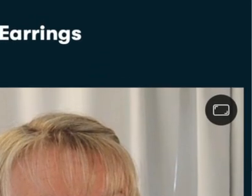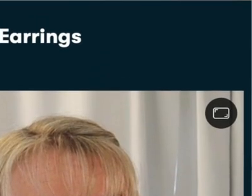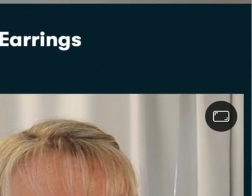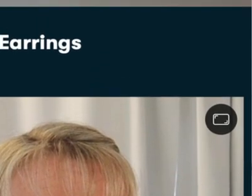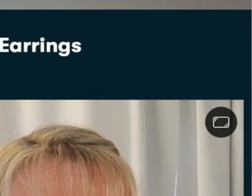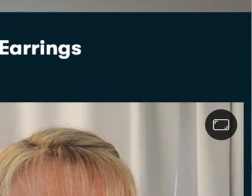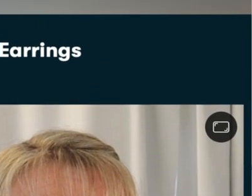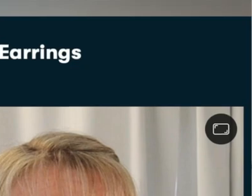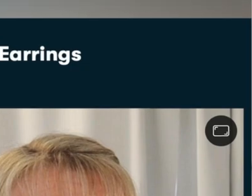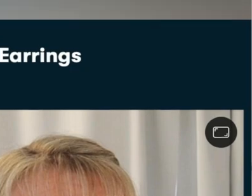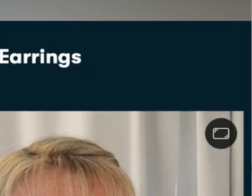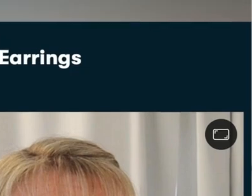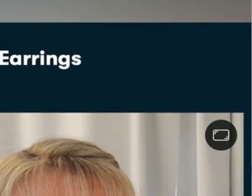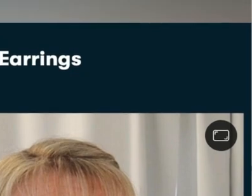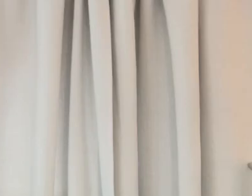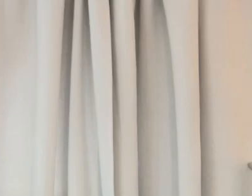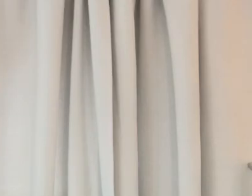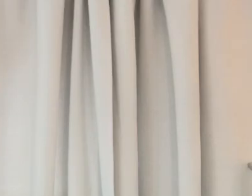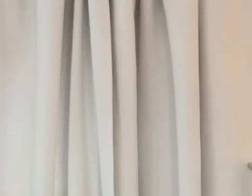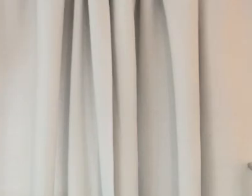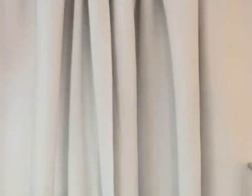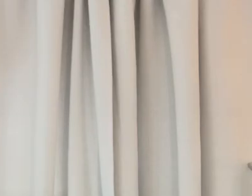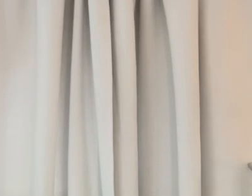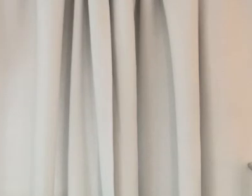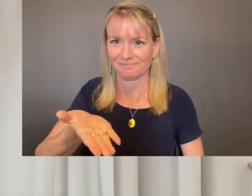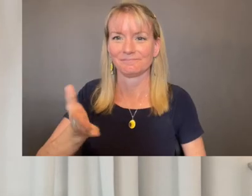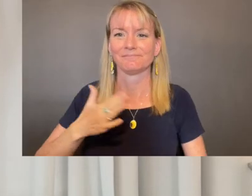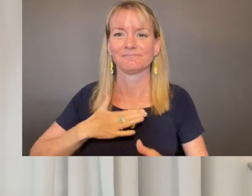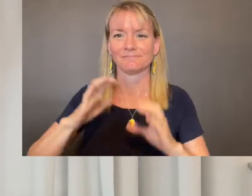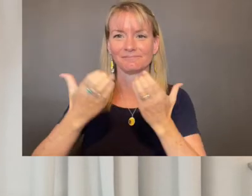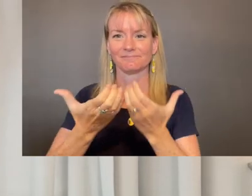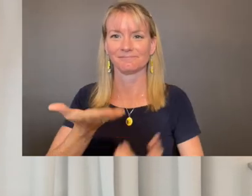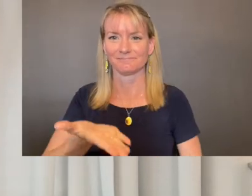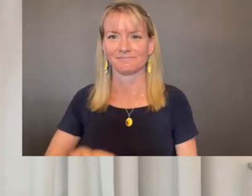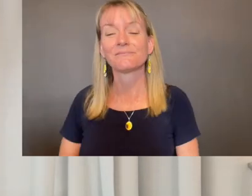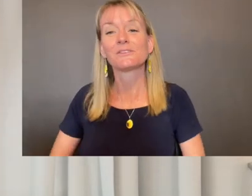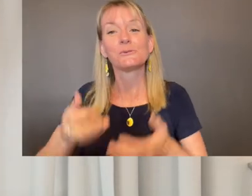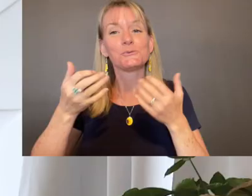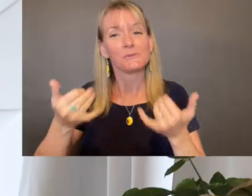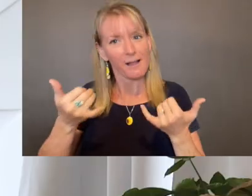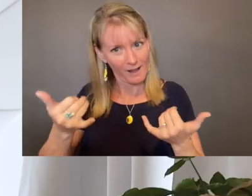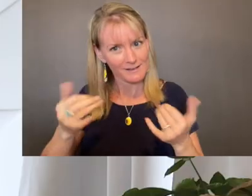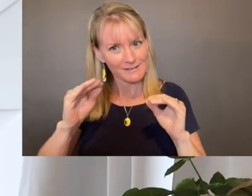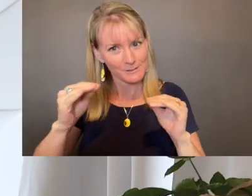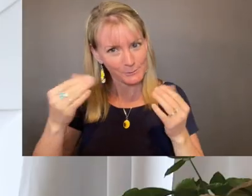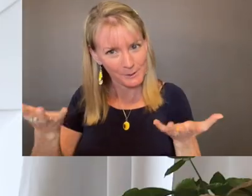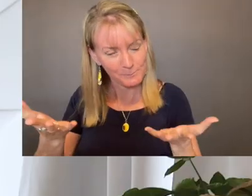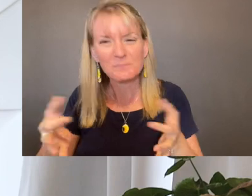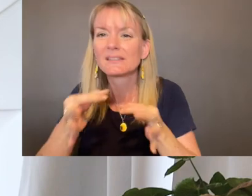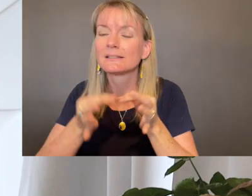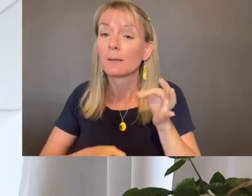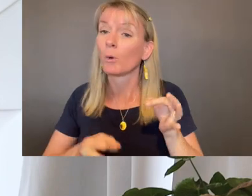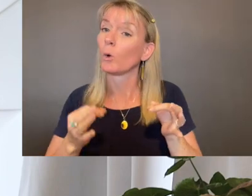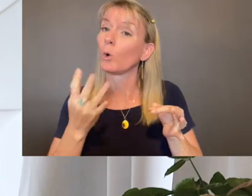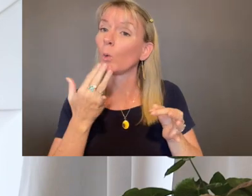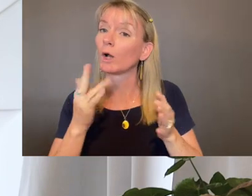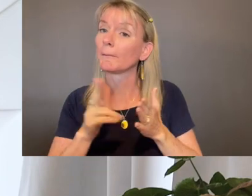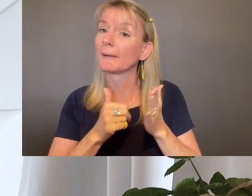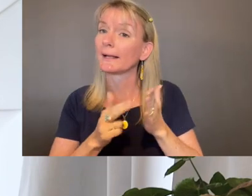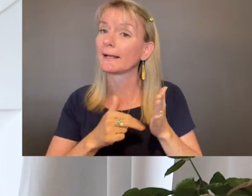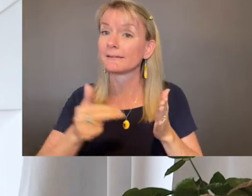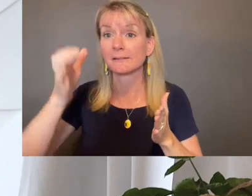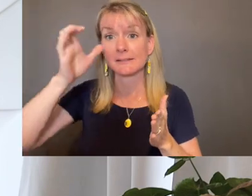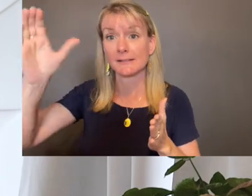wearable art transforming watercolors into beautiful earrings. Today I will teach you a simple watercolor